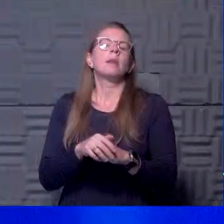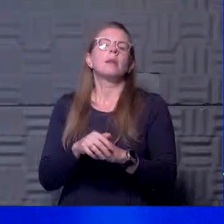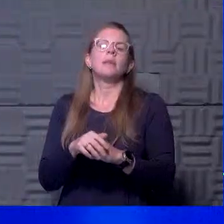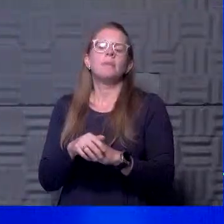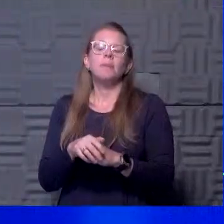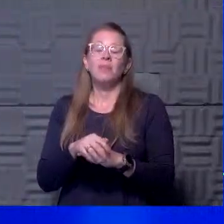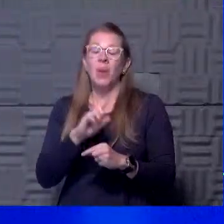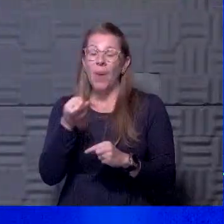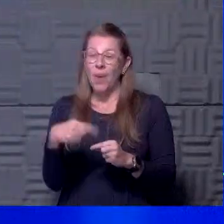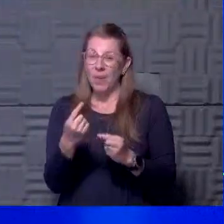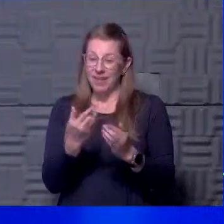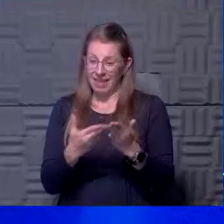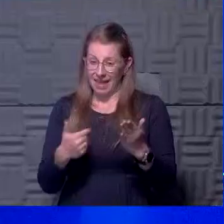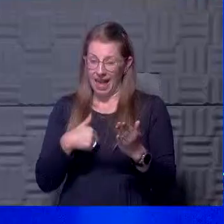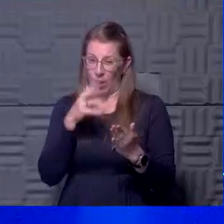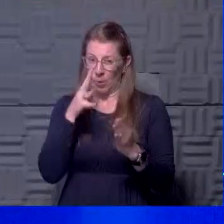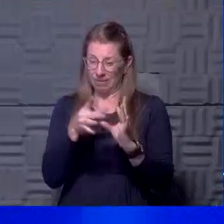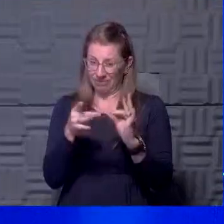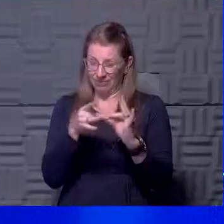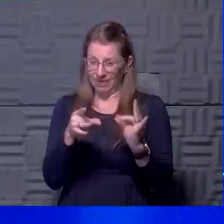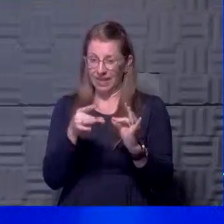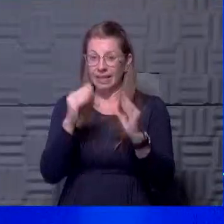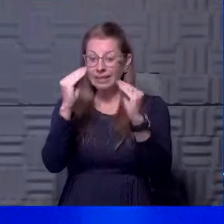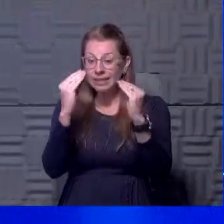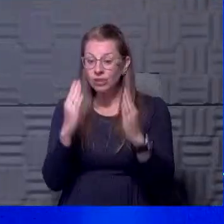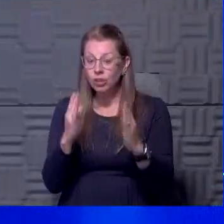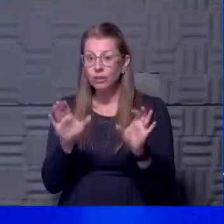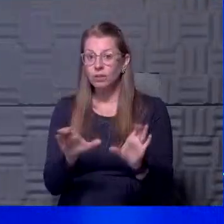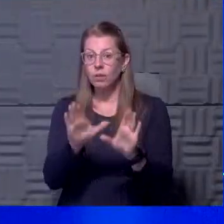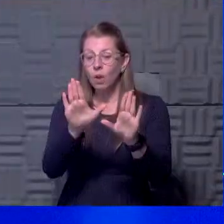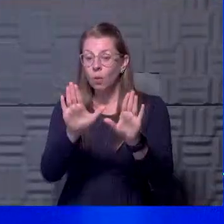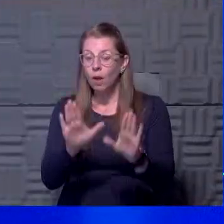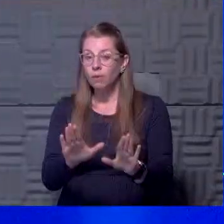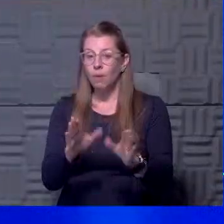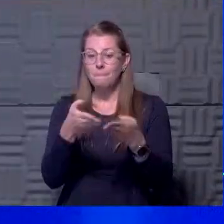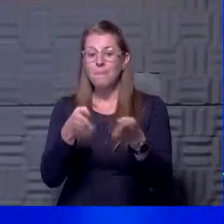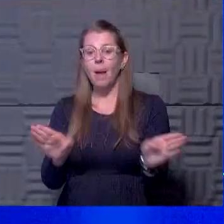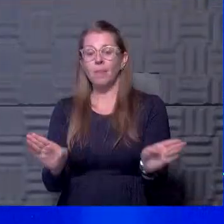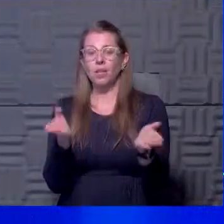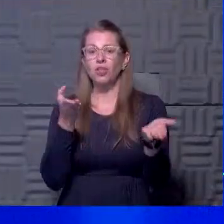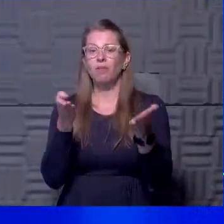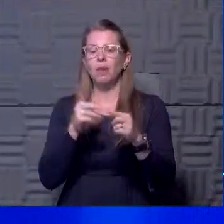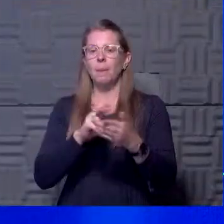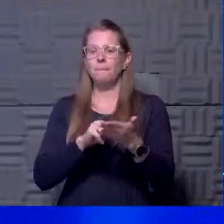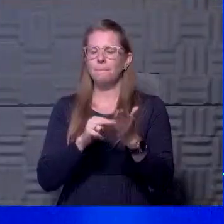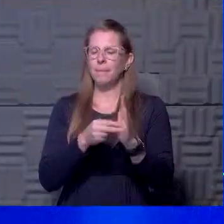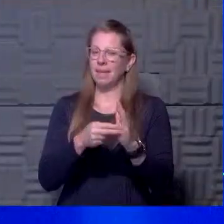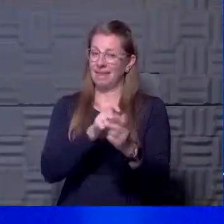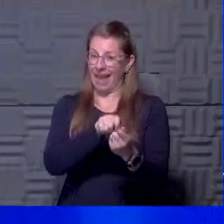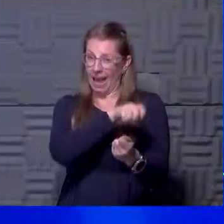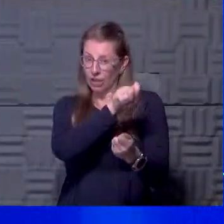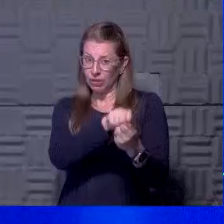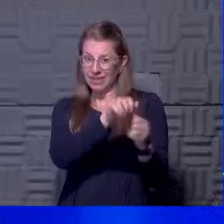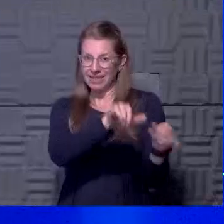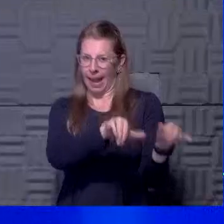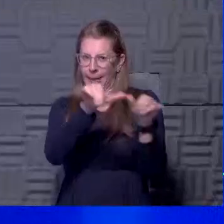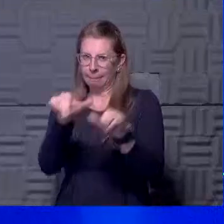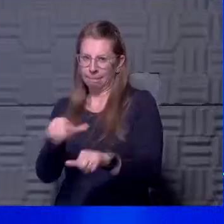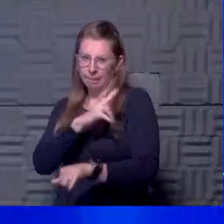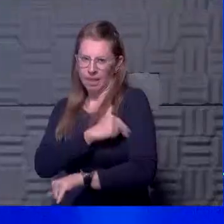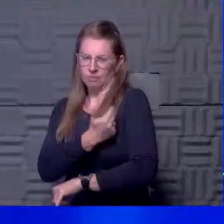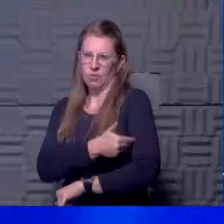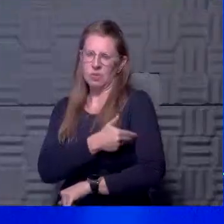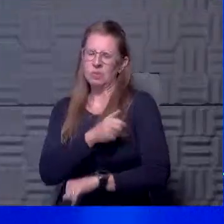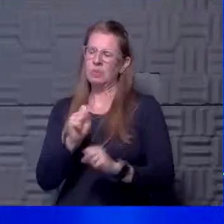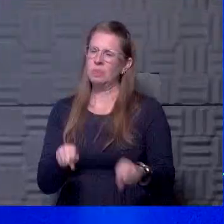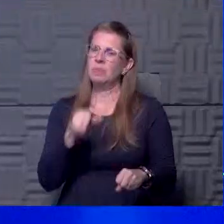would say is that the, the, what this teacher is doing is probably a terrific public service. It may not have the same degree of accuracy as what we, we report to,